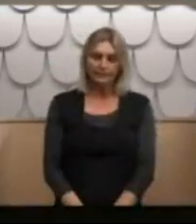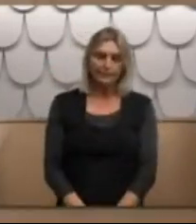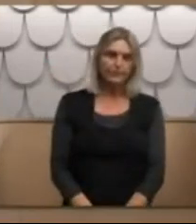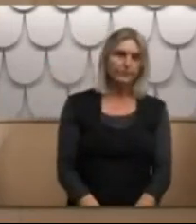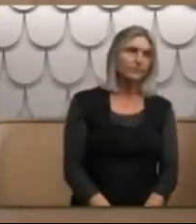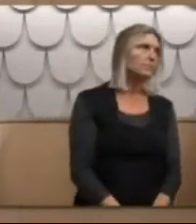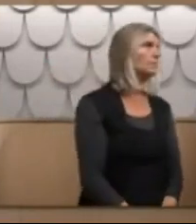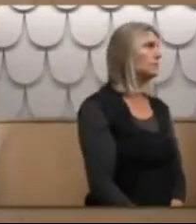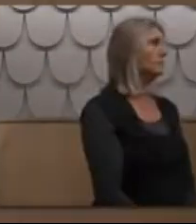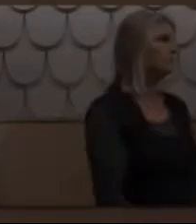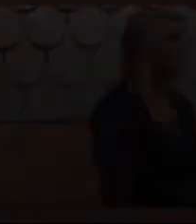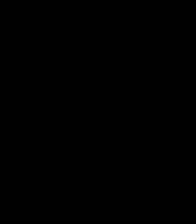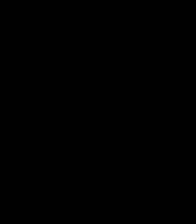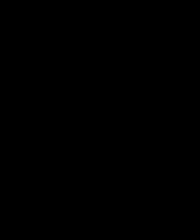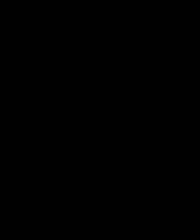The sitting is adjourned.